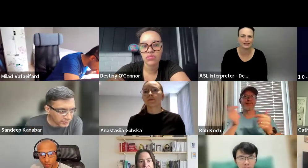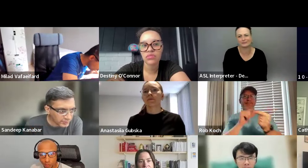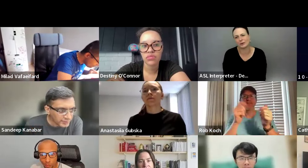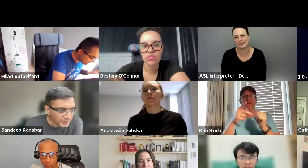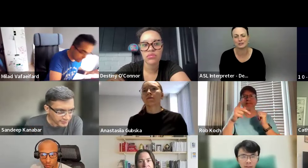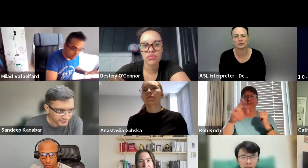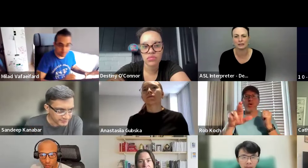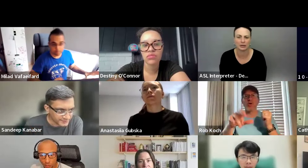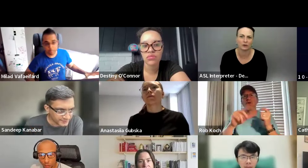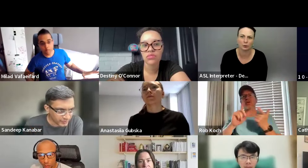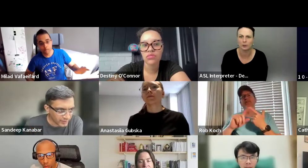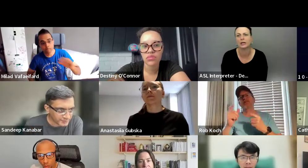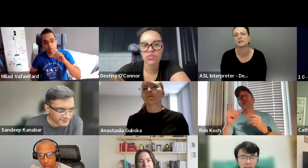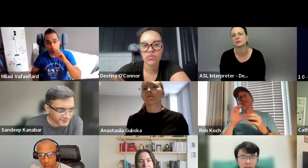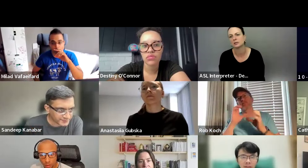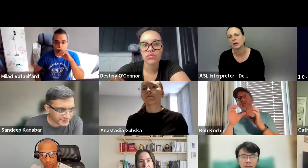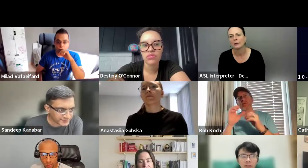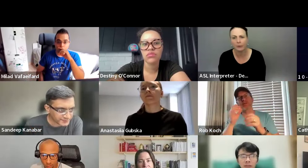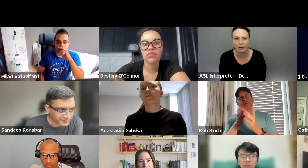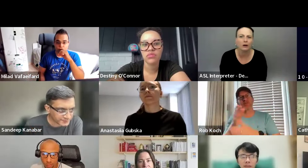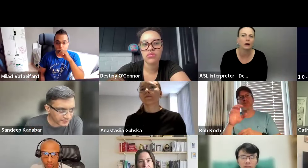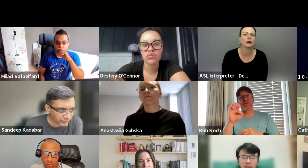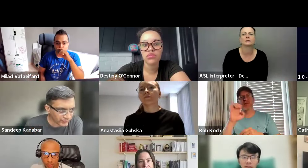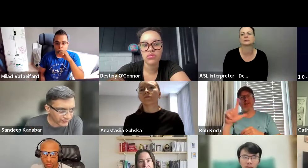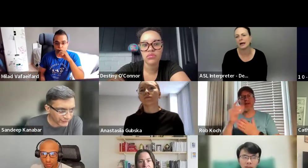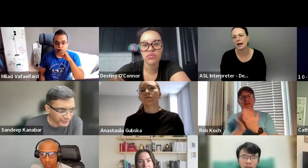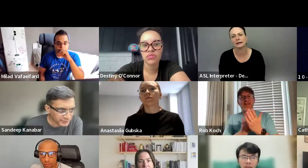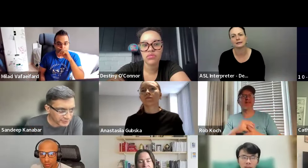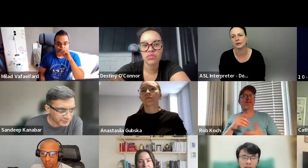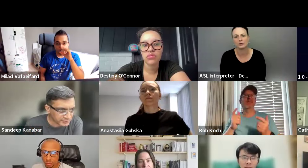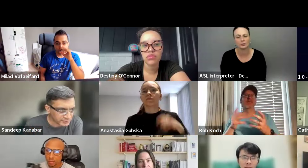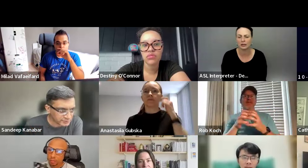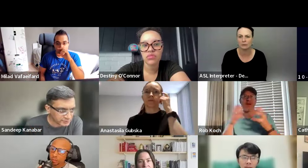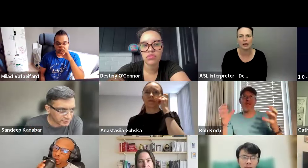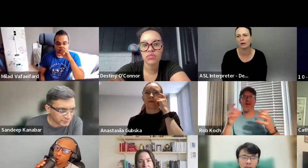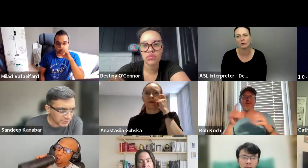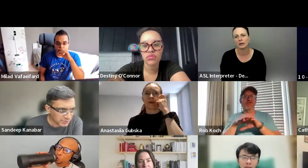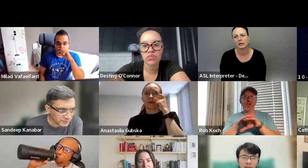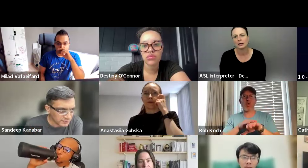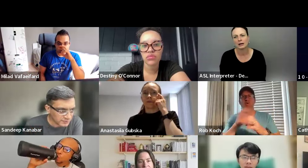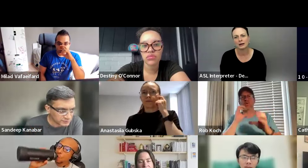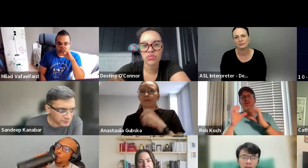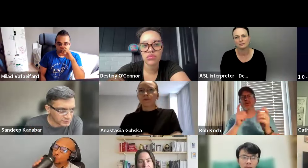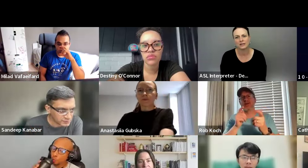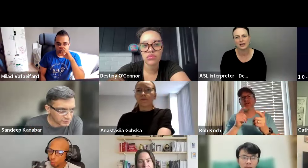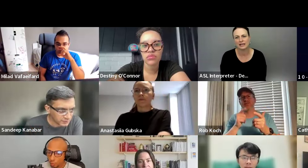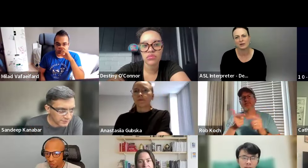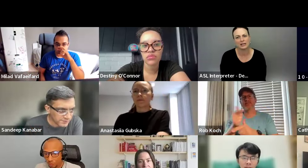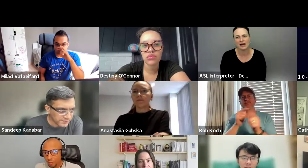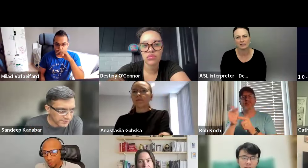we can certainly depend on verbal communications, PR Slack, you know, through email. Um,